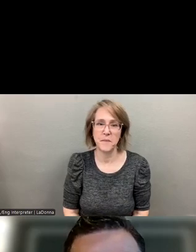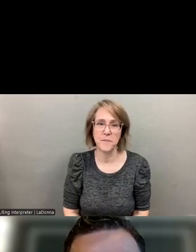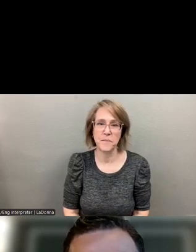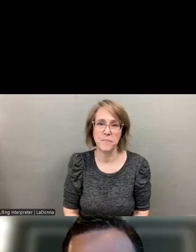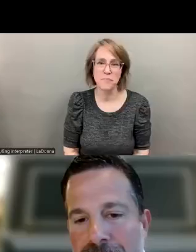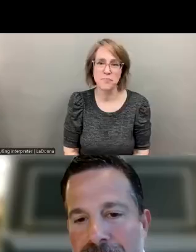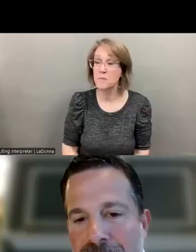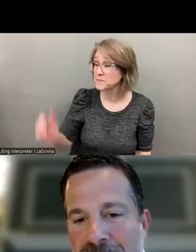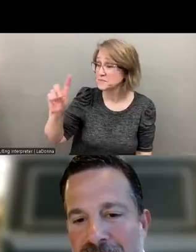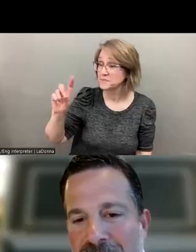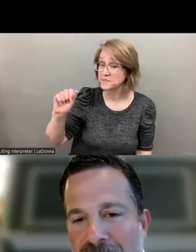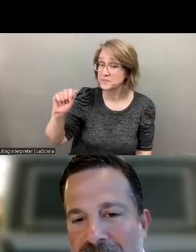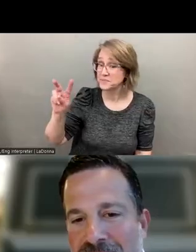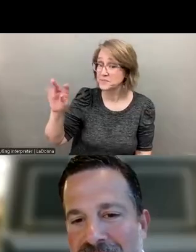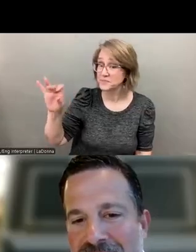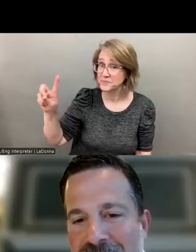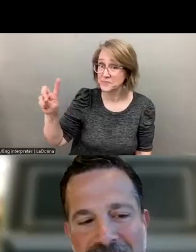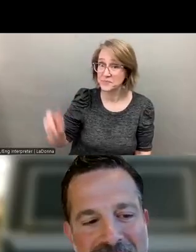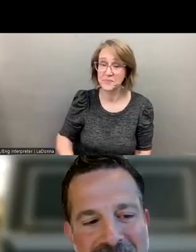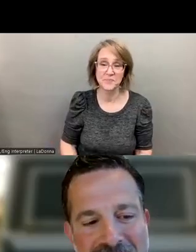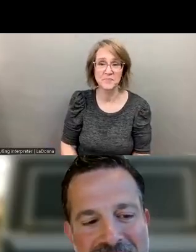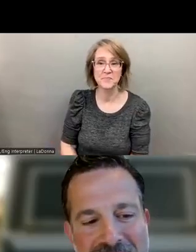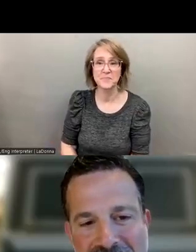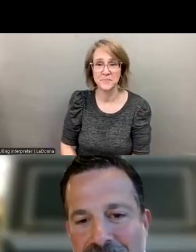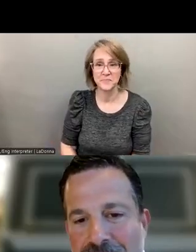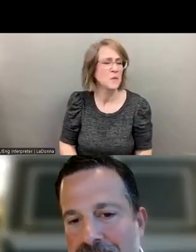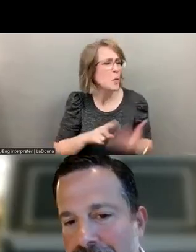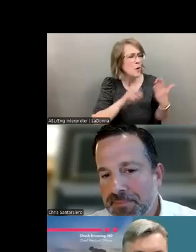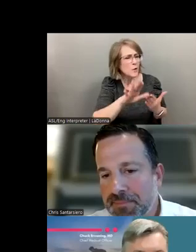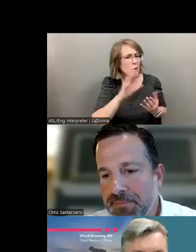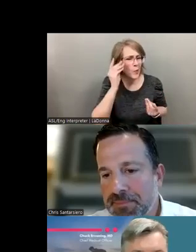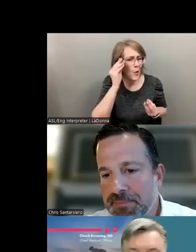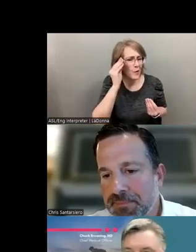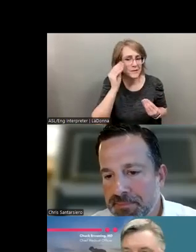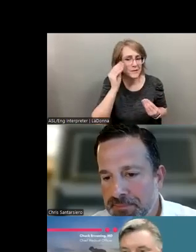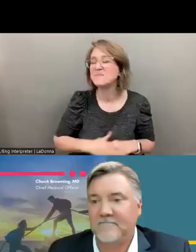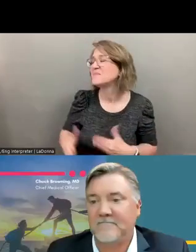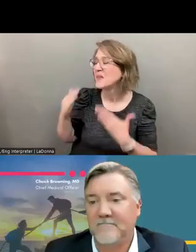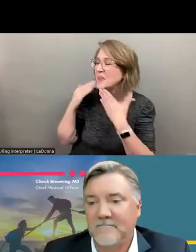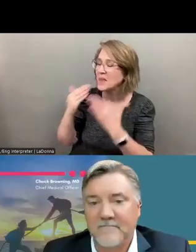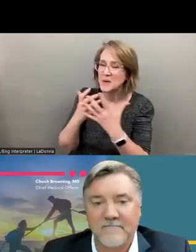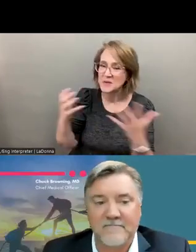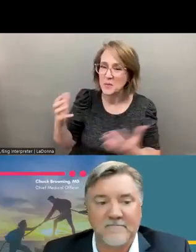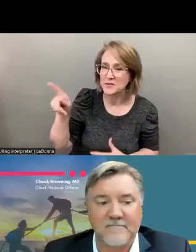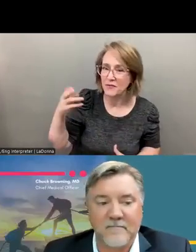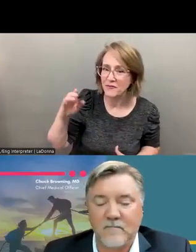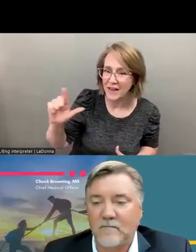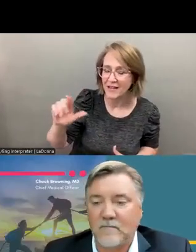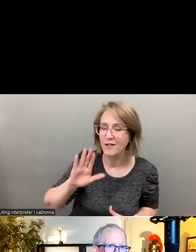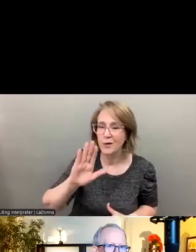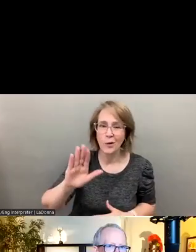And David, Phil, thanks for your thoughts. Yeah. Thanks so much, Phil, for, for this presentation